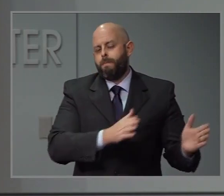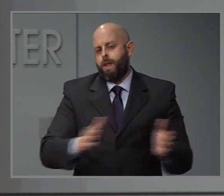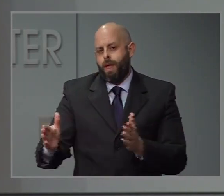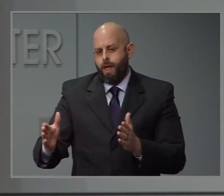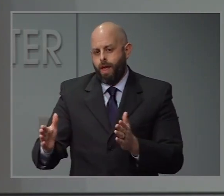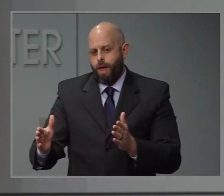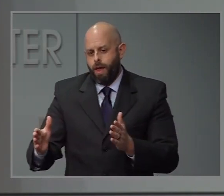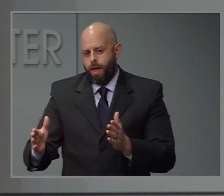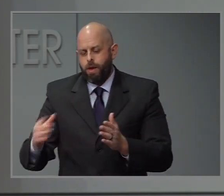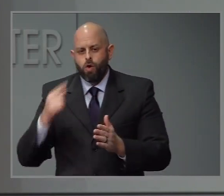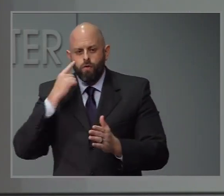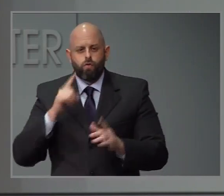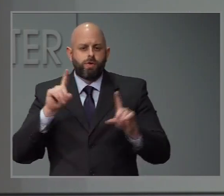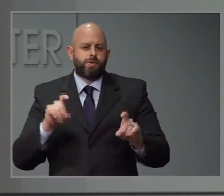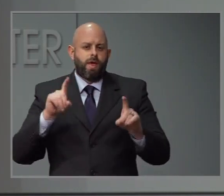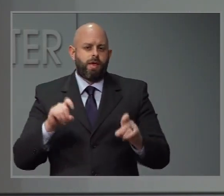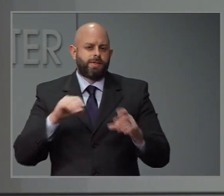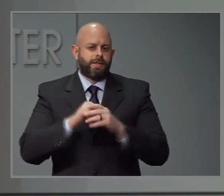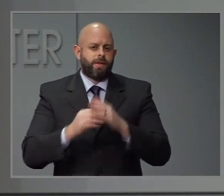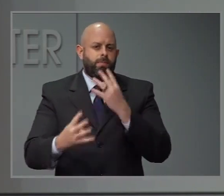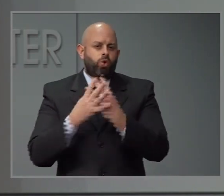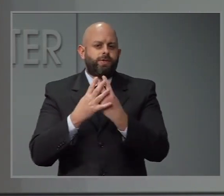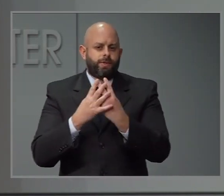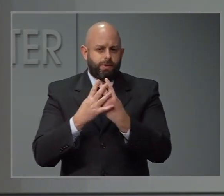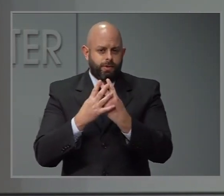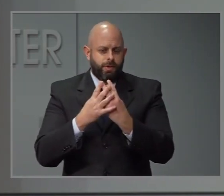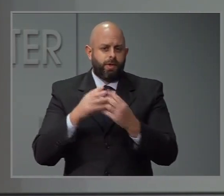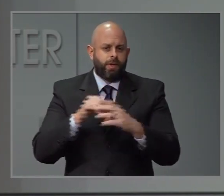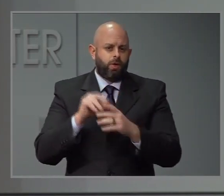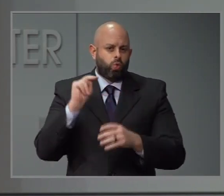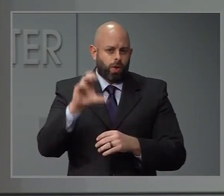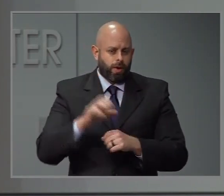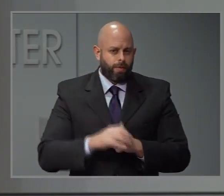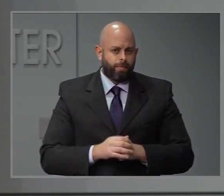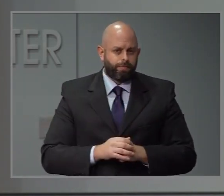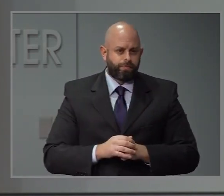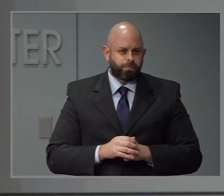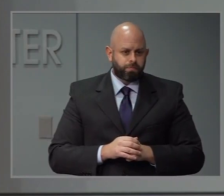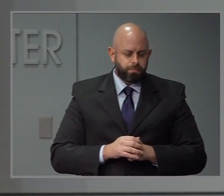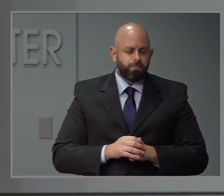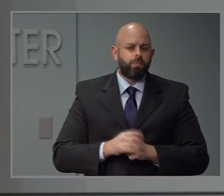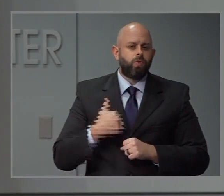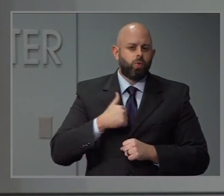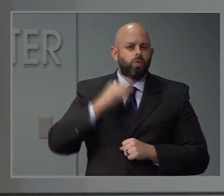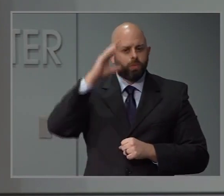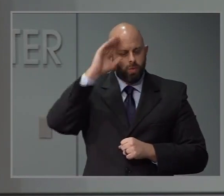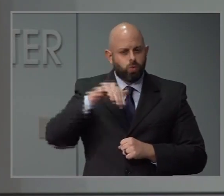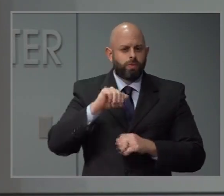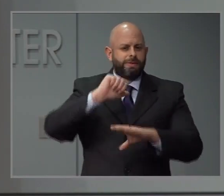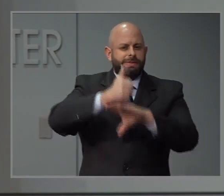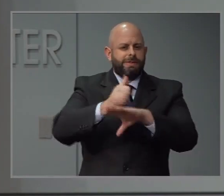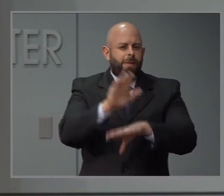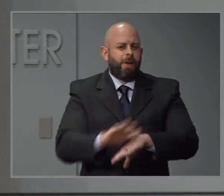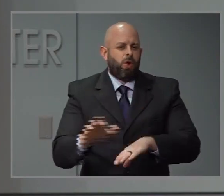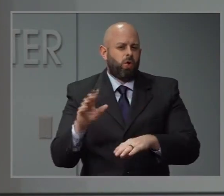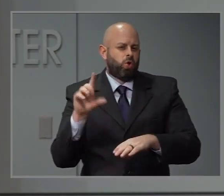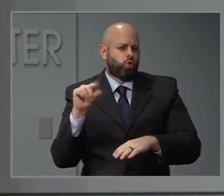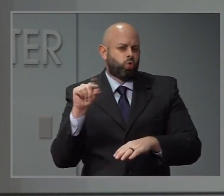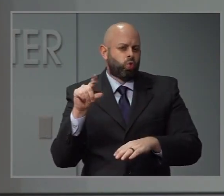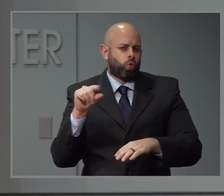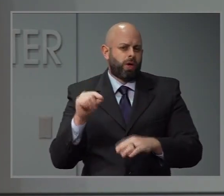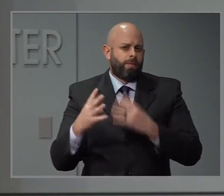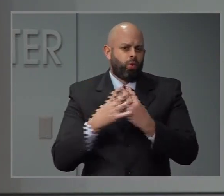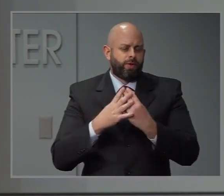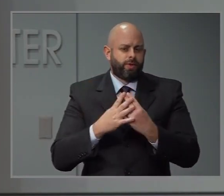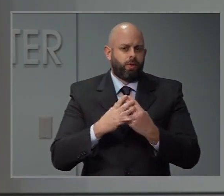testing of prisons in North Carolina. There are about more than 20 prisons that, from what I see on the website, have no tests